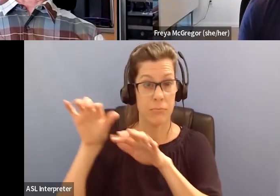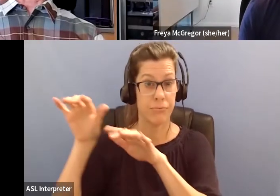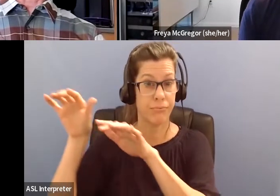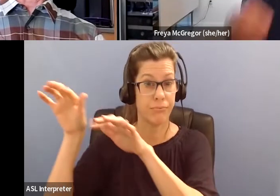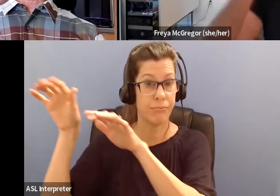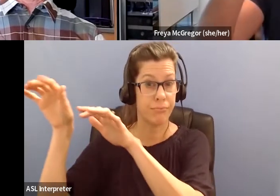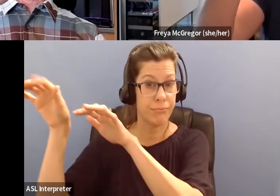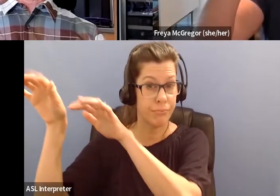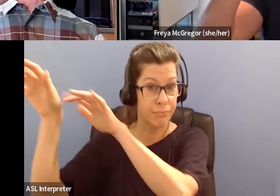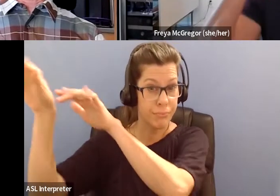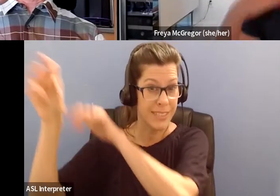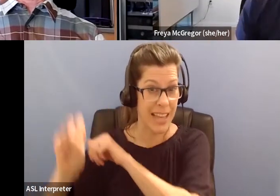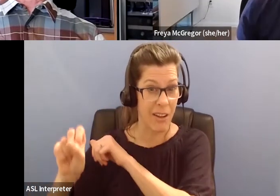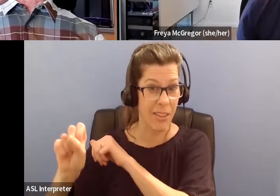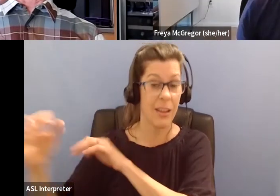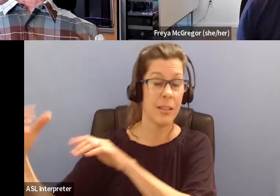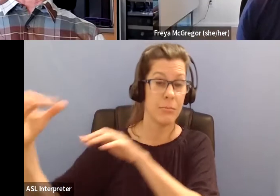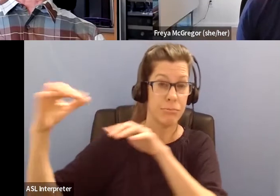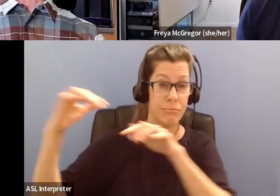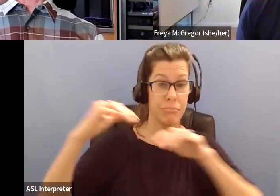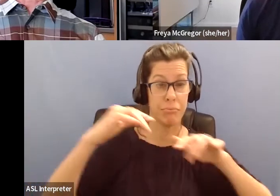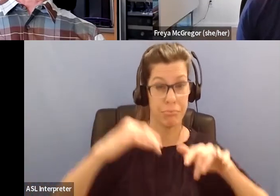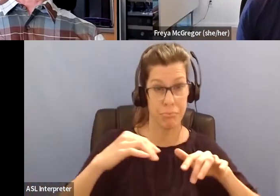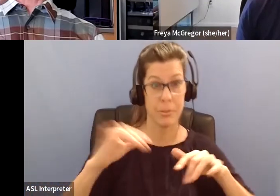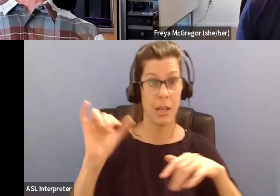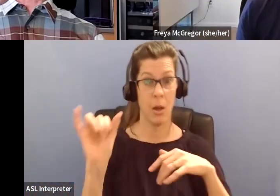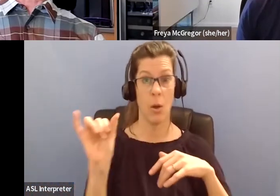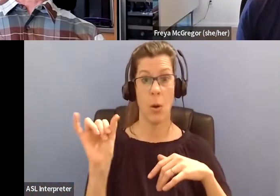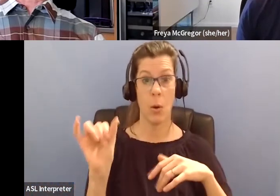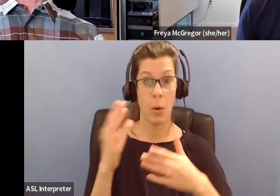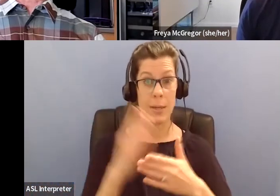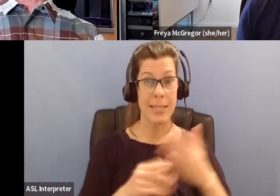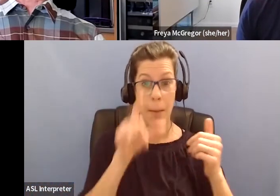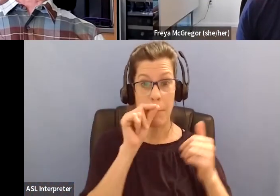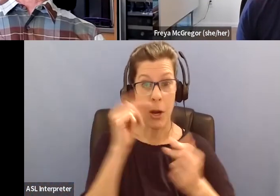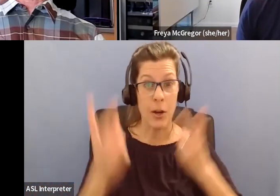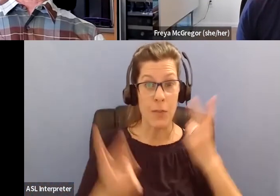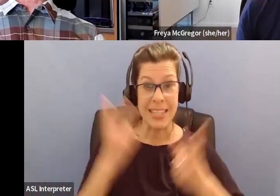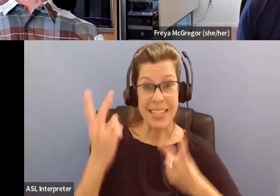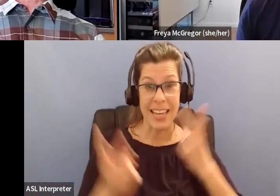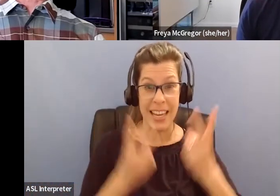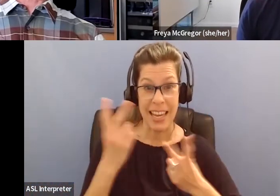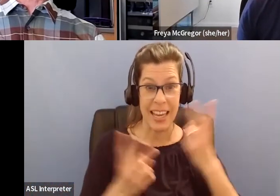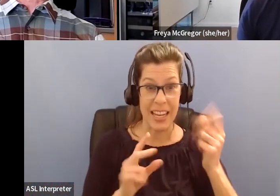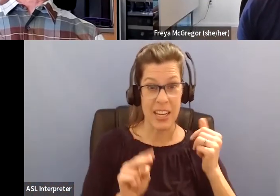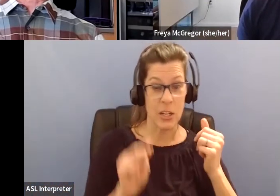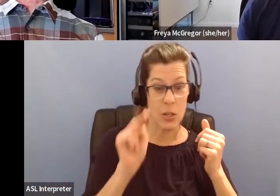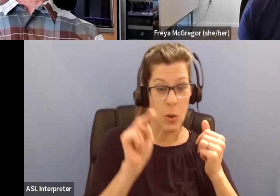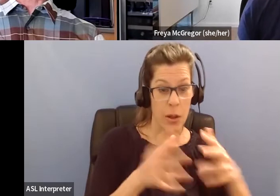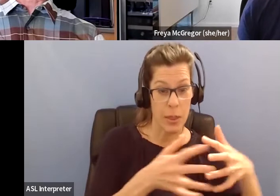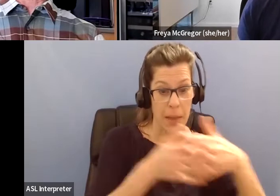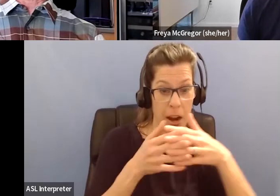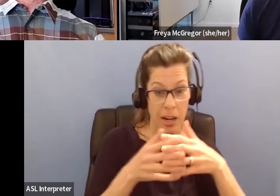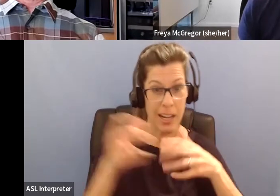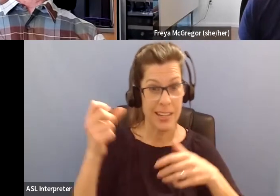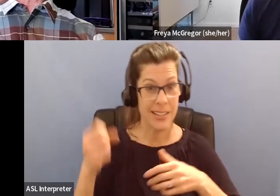I could see. Oh, wait a minute. I have certain birds coming through. They're going from North America to South America. And